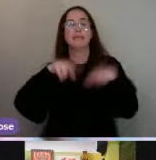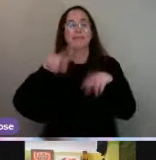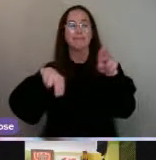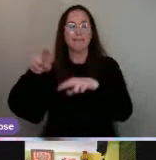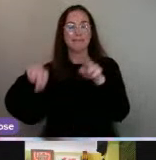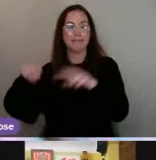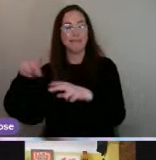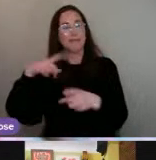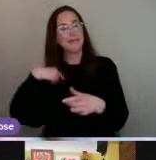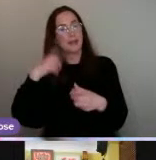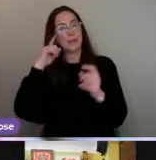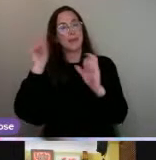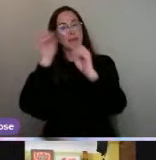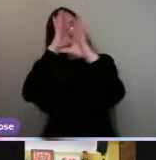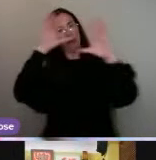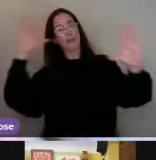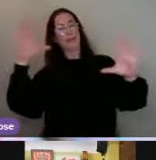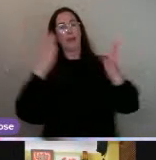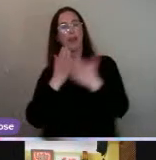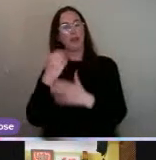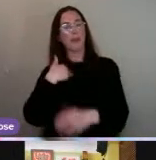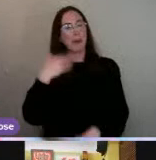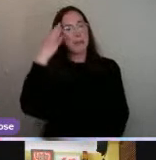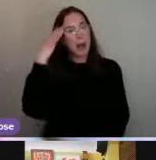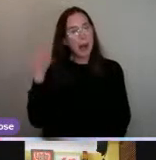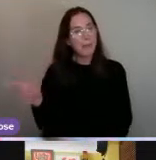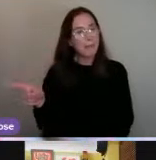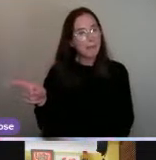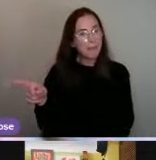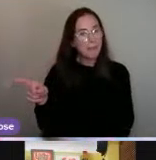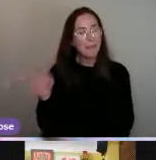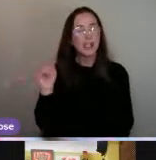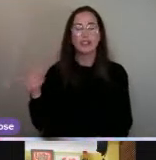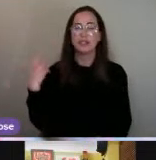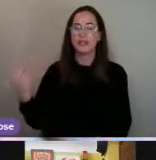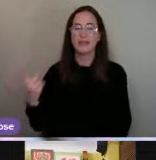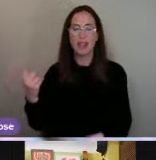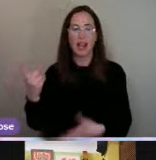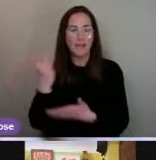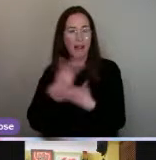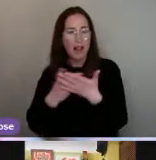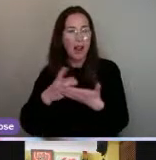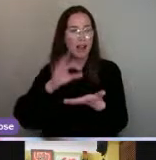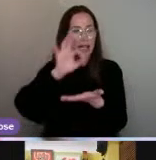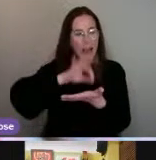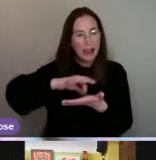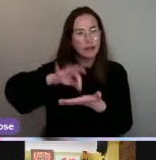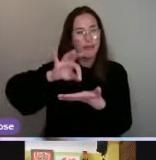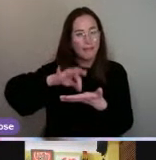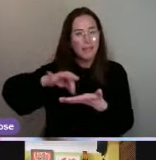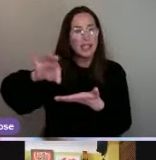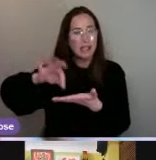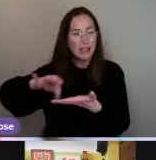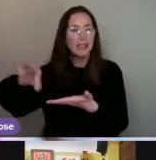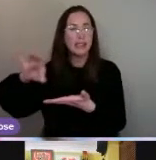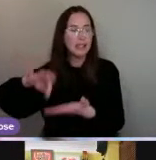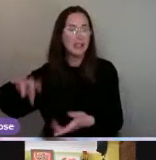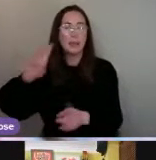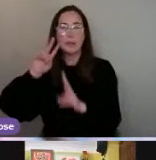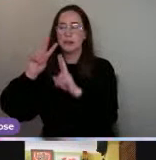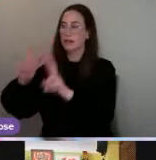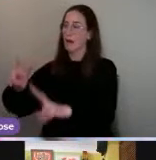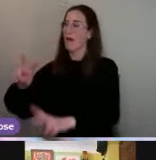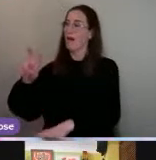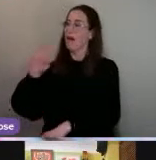And a big inspiration was through my mum. You know, she's always done art and she's done calligraphy. And, you know, it was her hand and seeing her